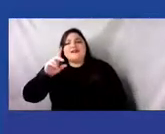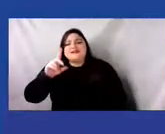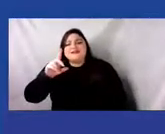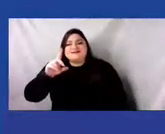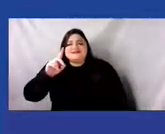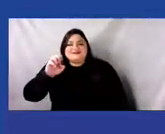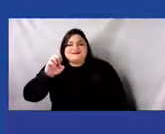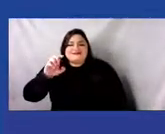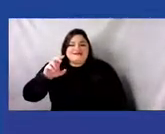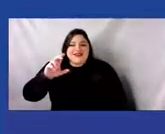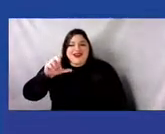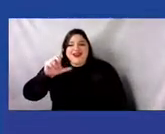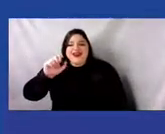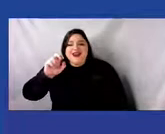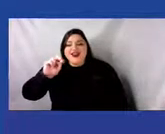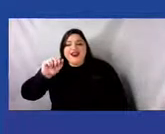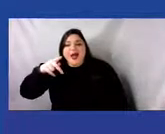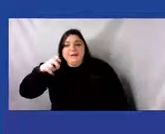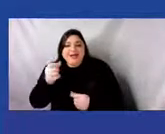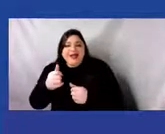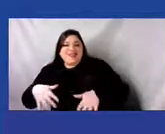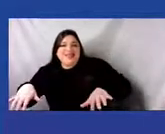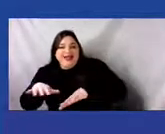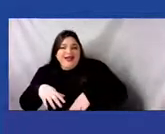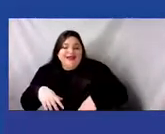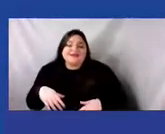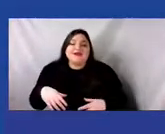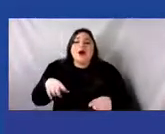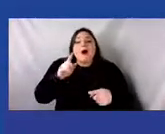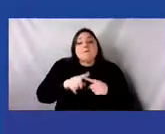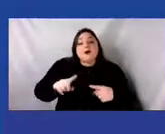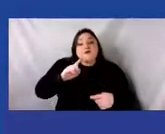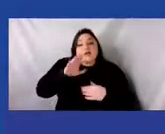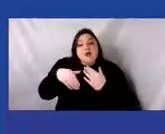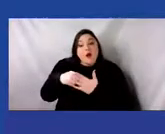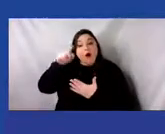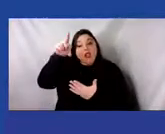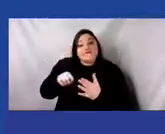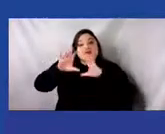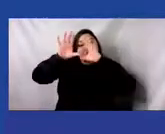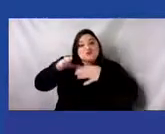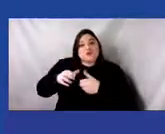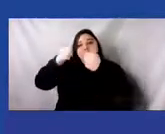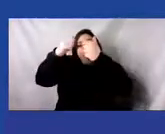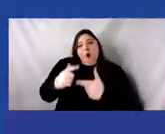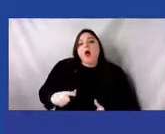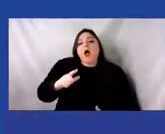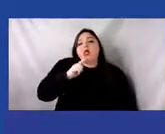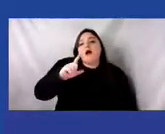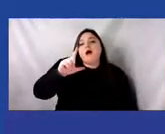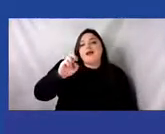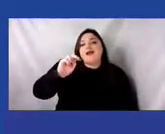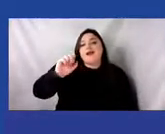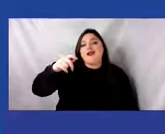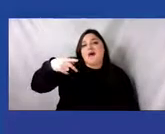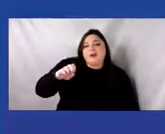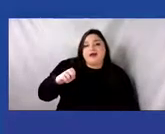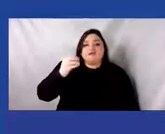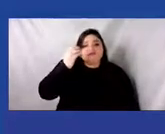but the way I was told is that all of these groups are Lenape. So this added lingo isn't needed.